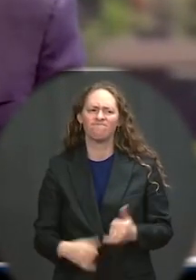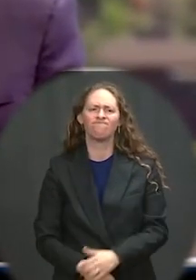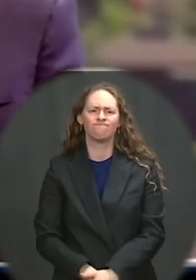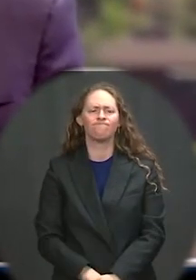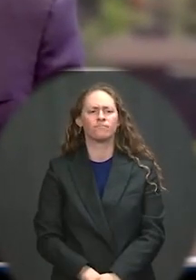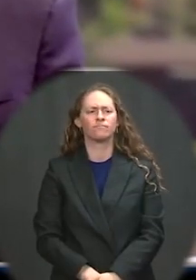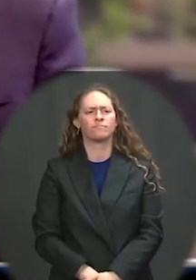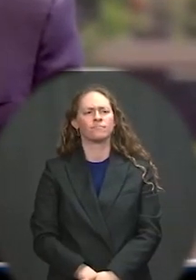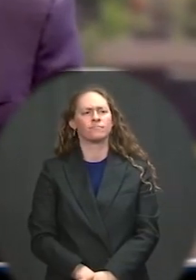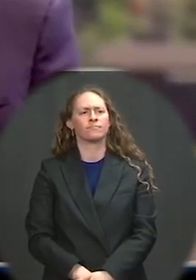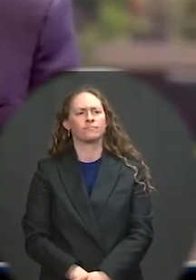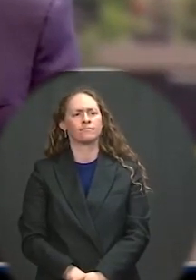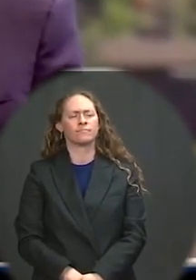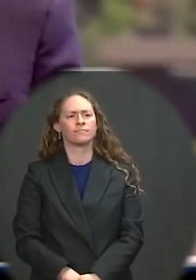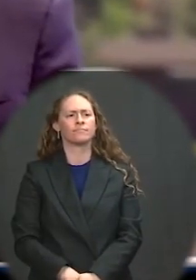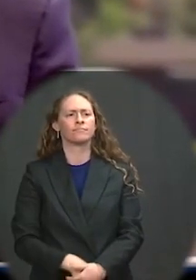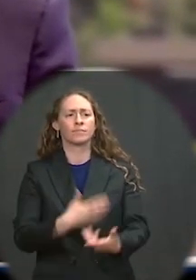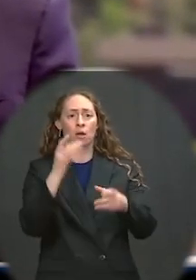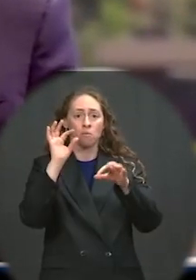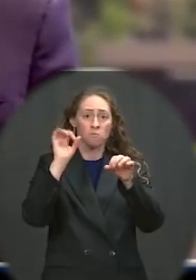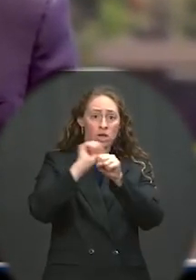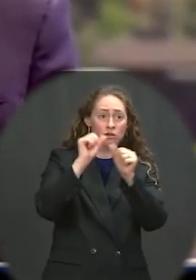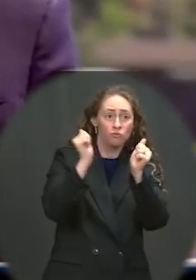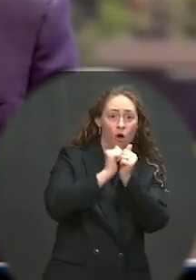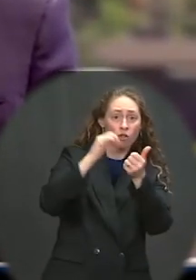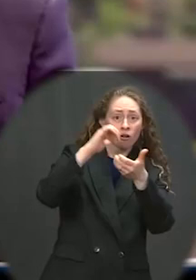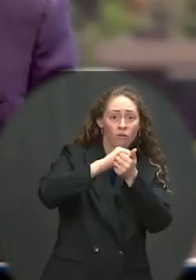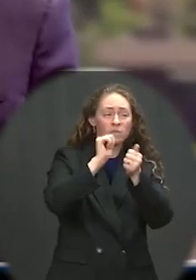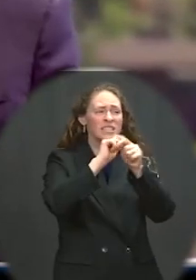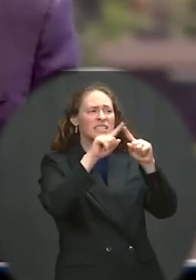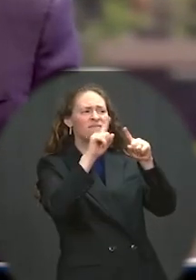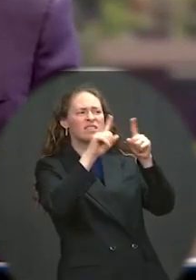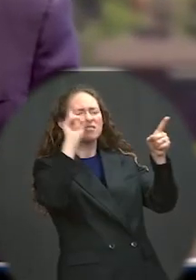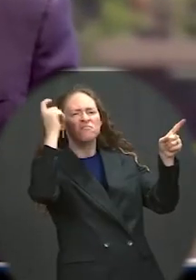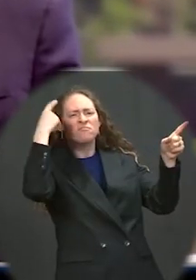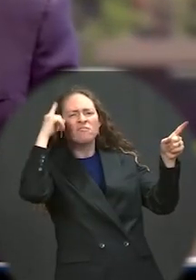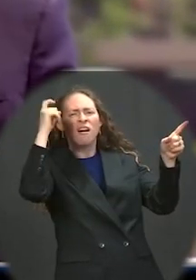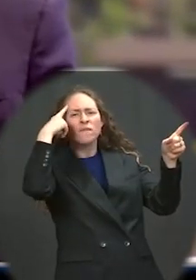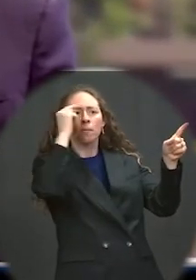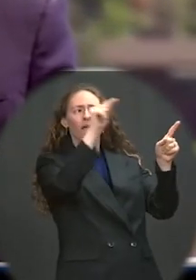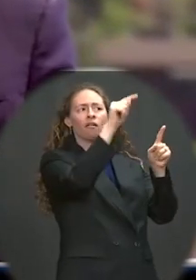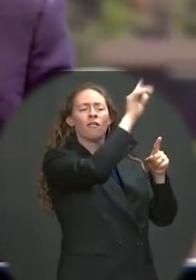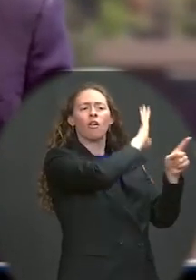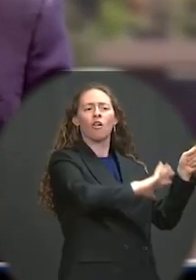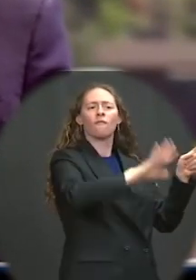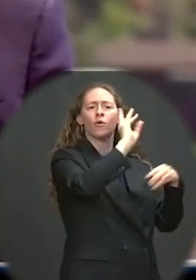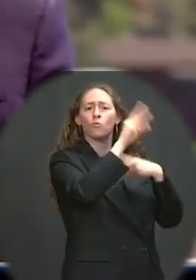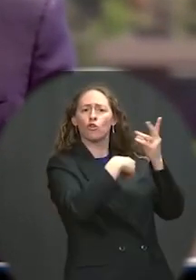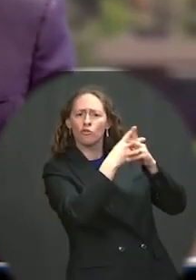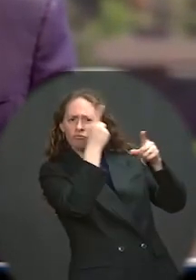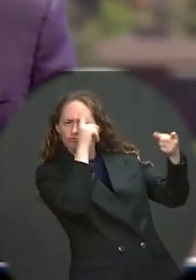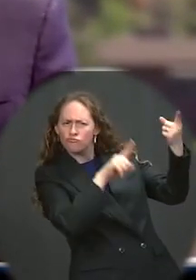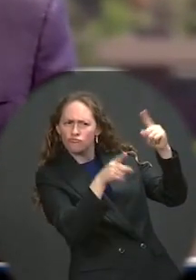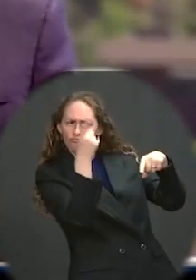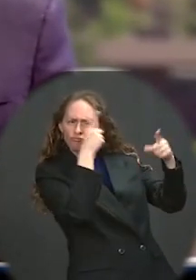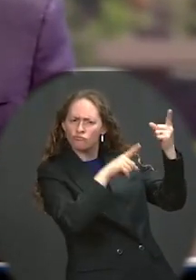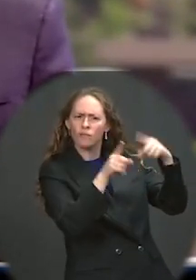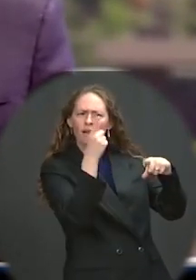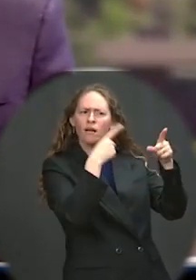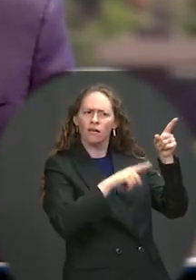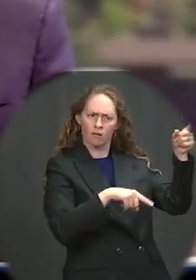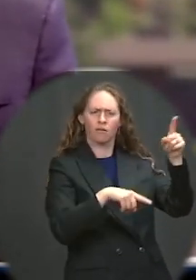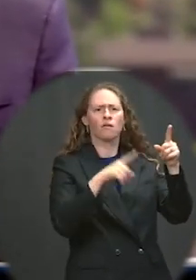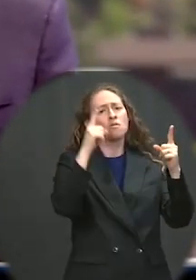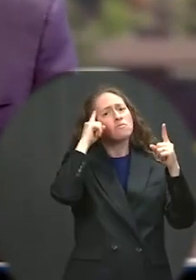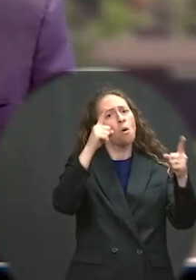world to both update the rules for this new age, to hold all of us accountable to living up to